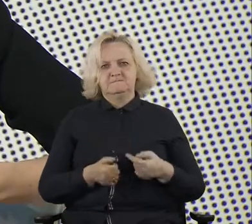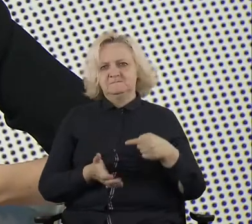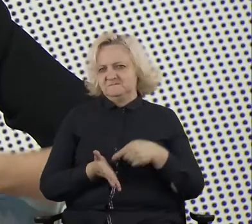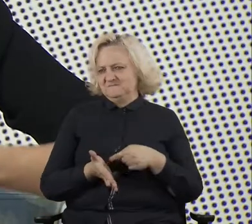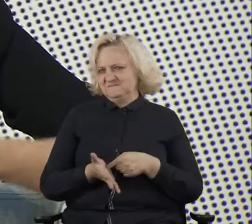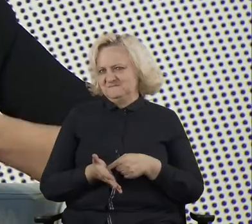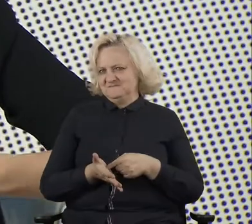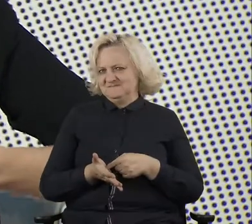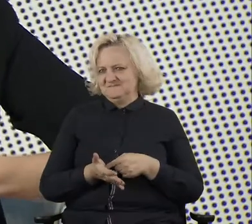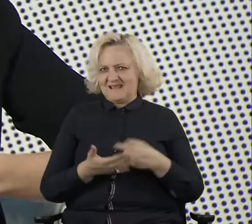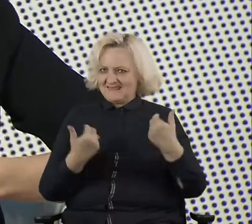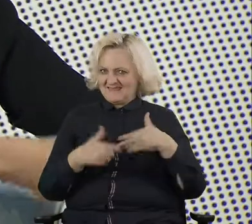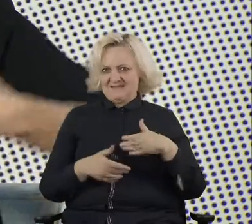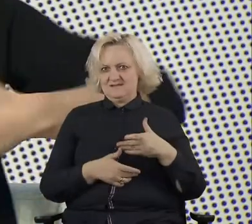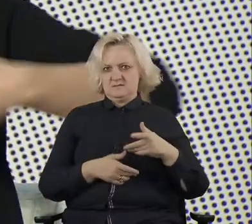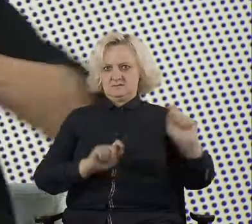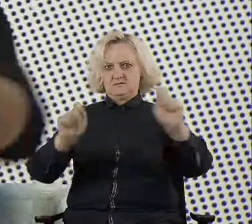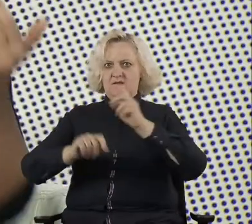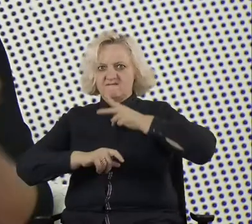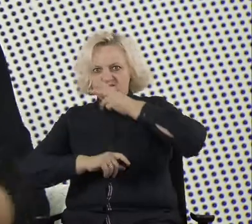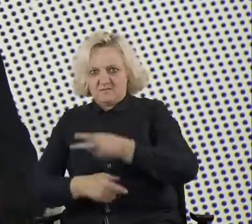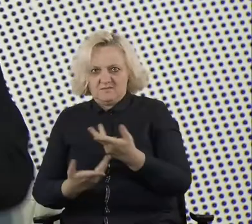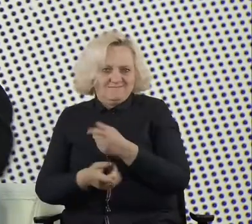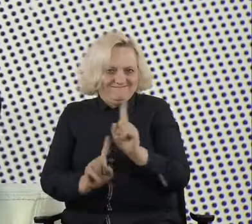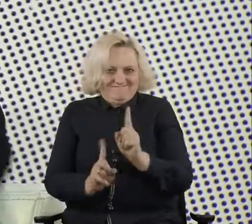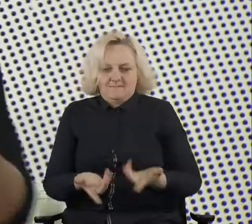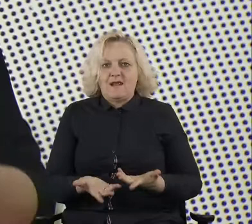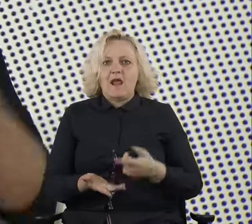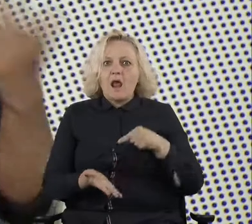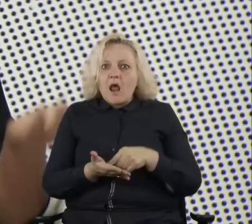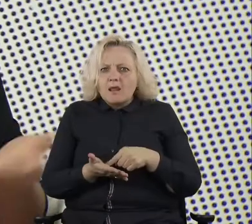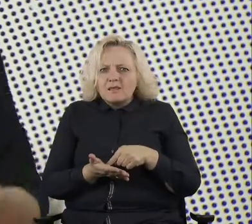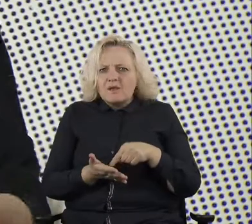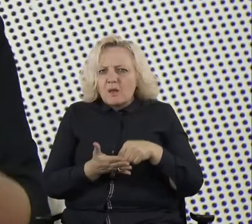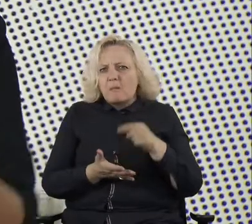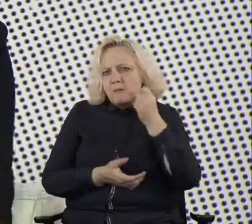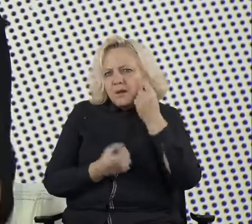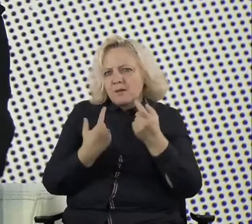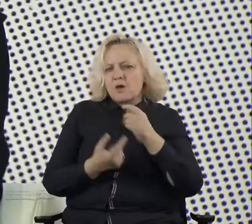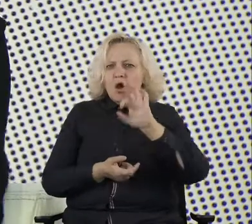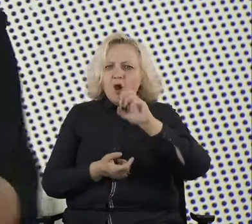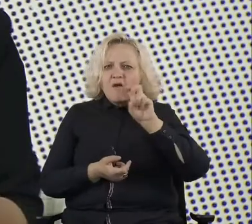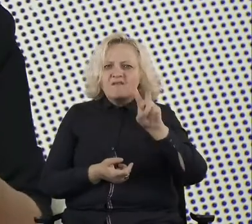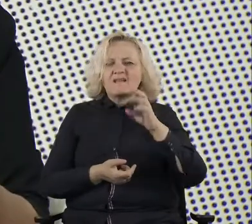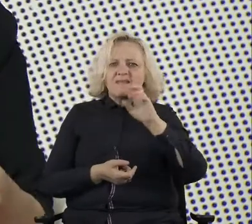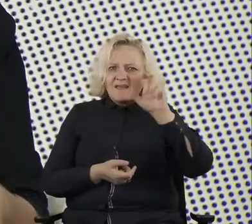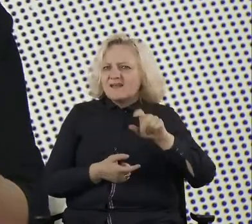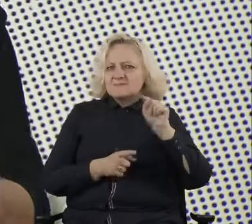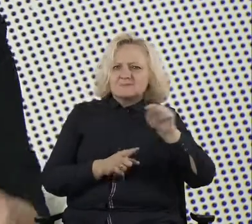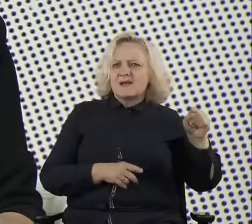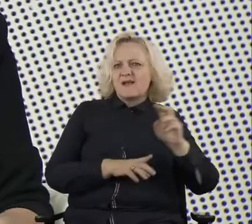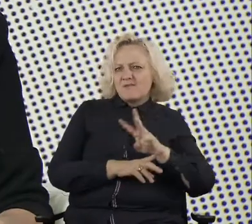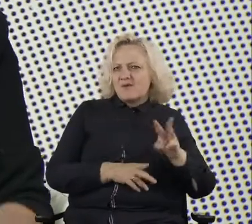but it's all about that. Uh, we need to, because of such initiatives, uh, like GovTech, CivicTech, we can, uh, go